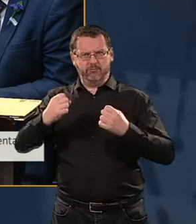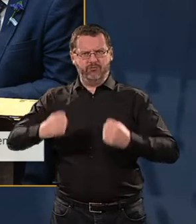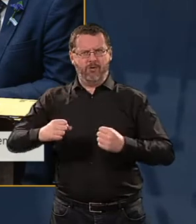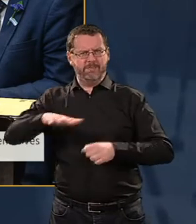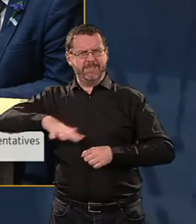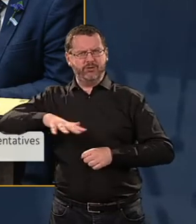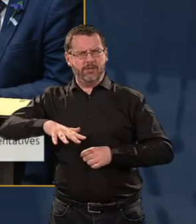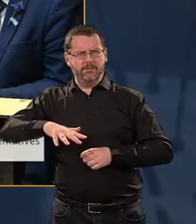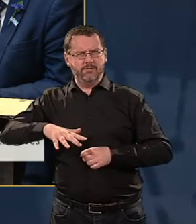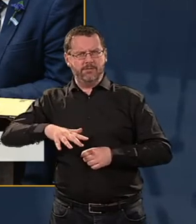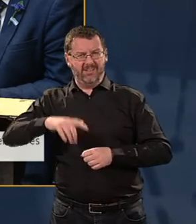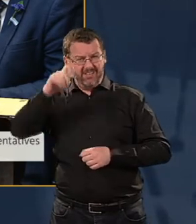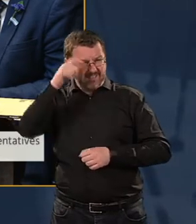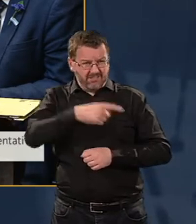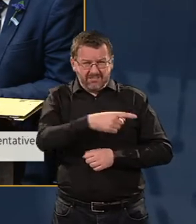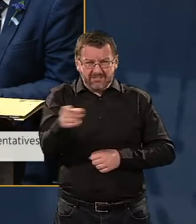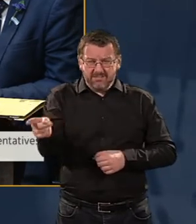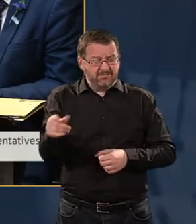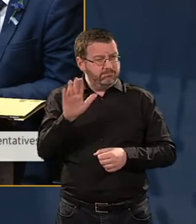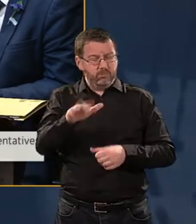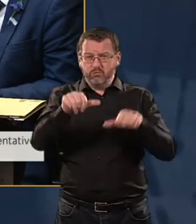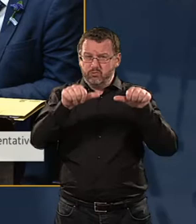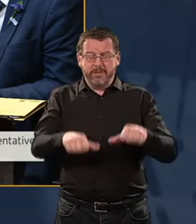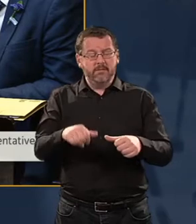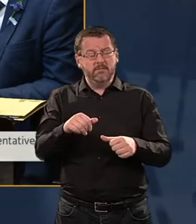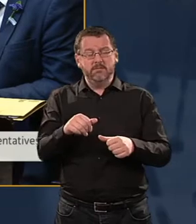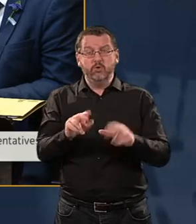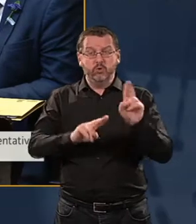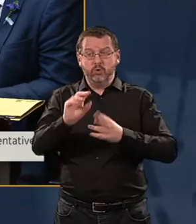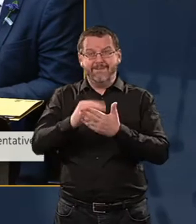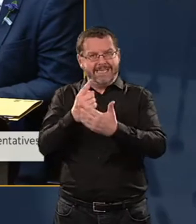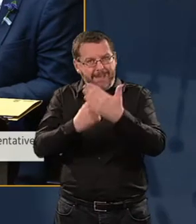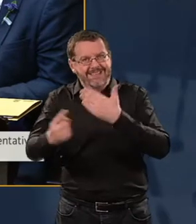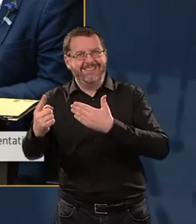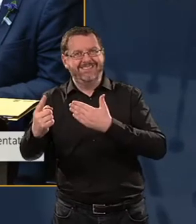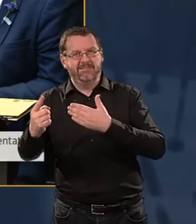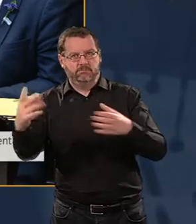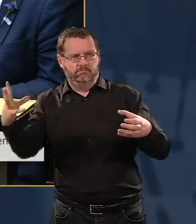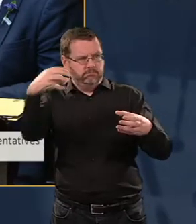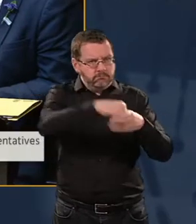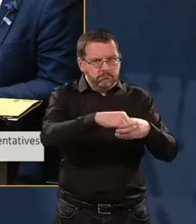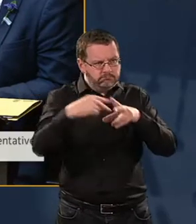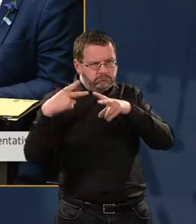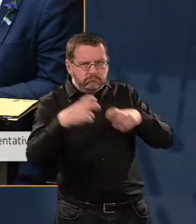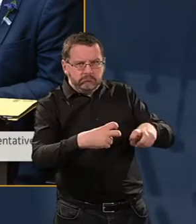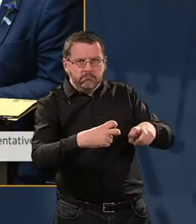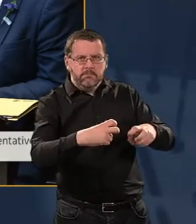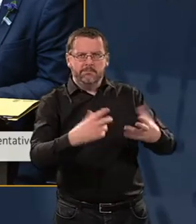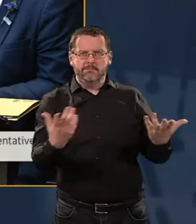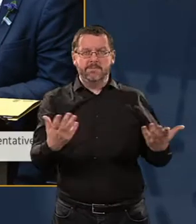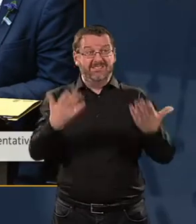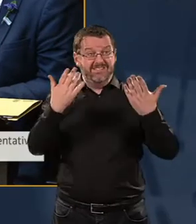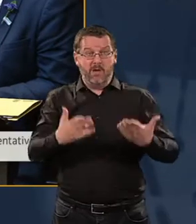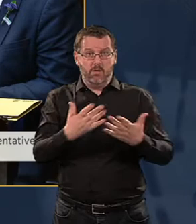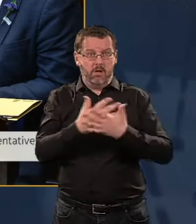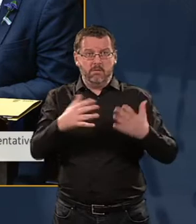I don't think anyone can object to the idea of an independent forensic audit. Why? Just to find out what are, because we're hearing rumours